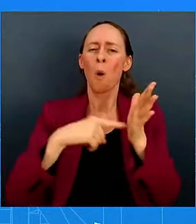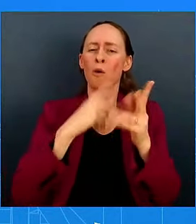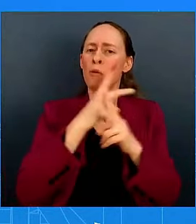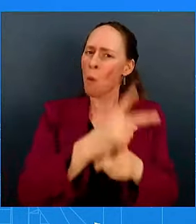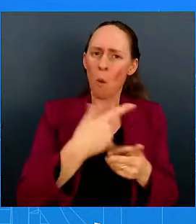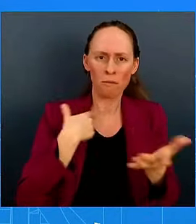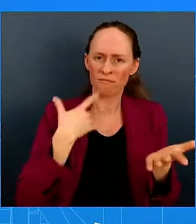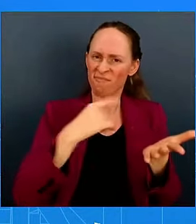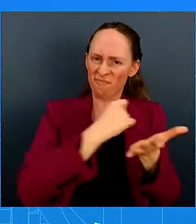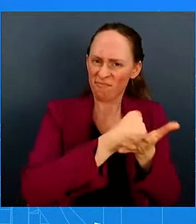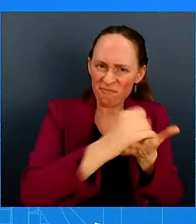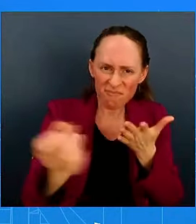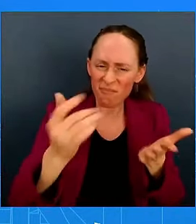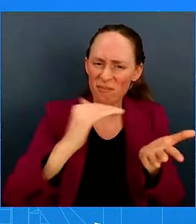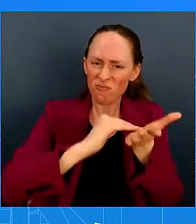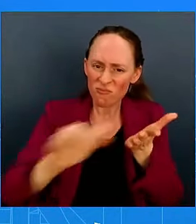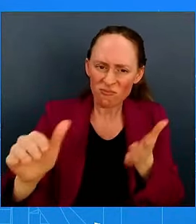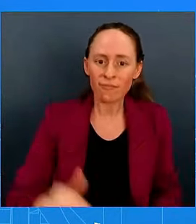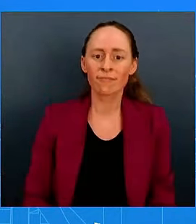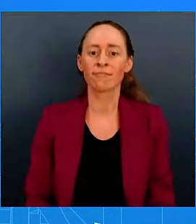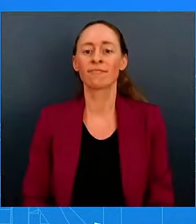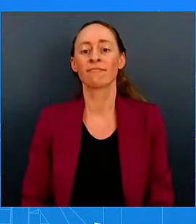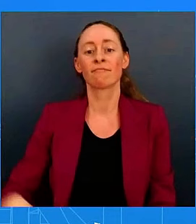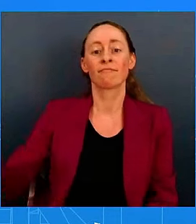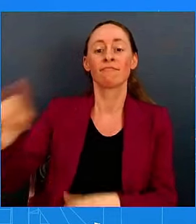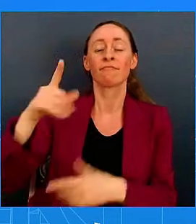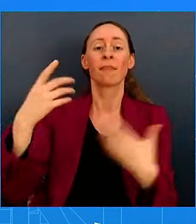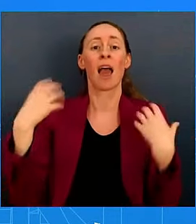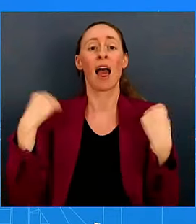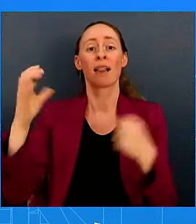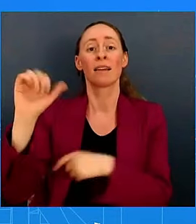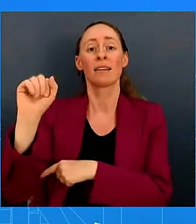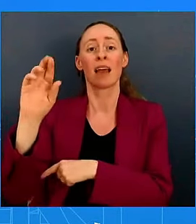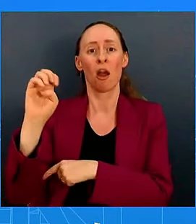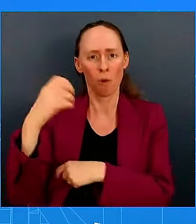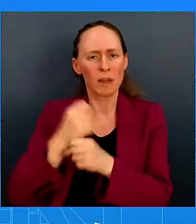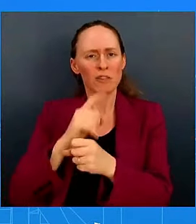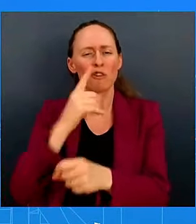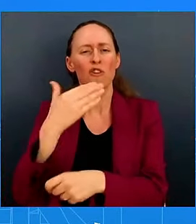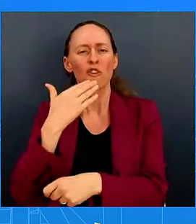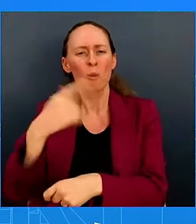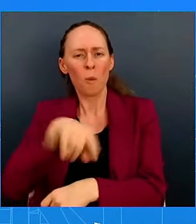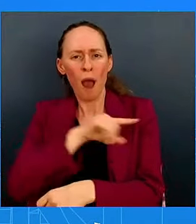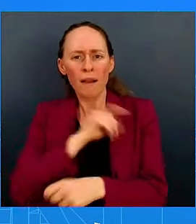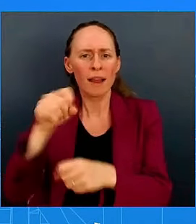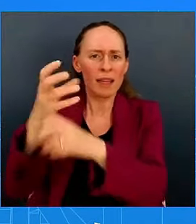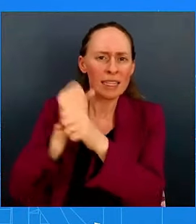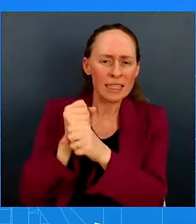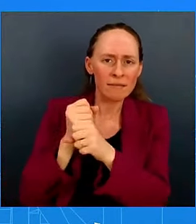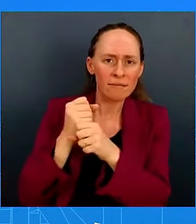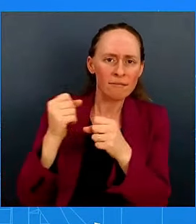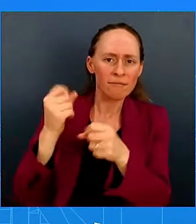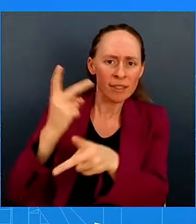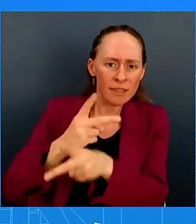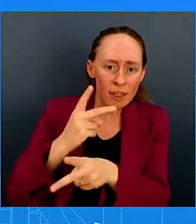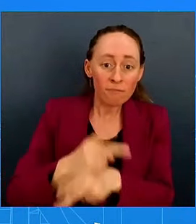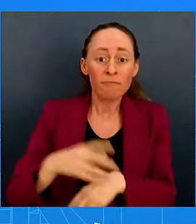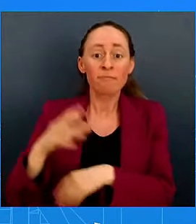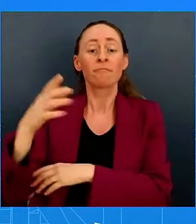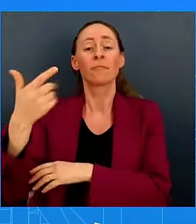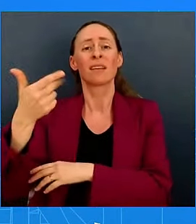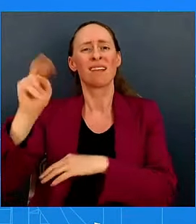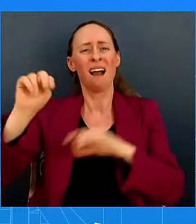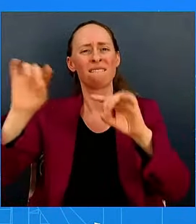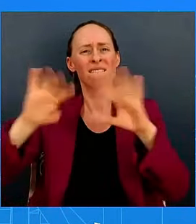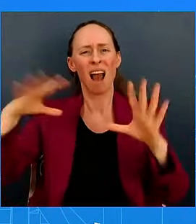costs, and taking action to eliminate gun violence in our communities. This National Hispanic Heritage Month,